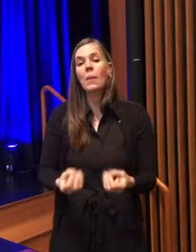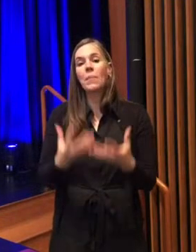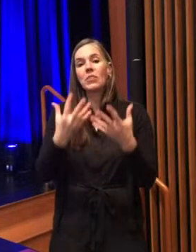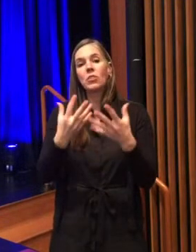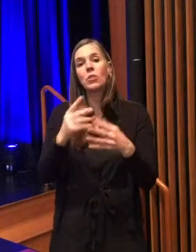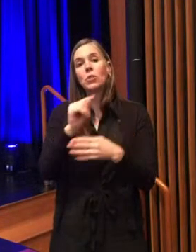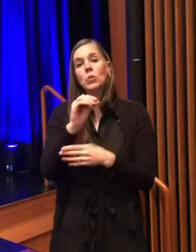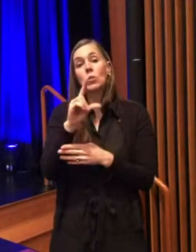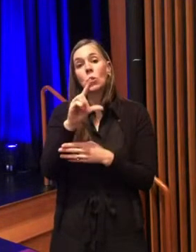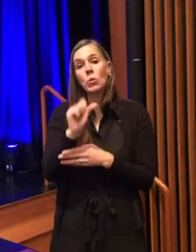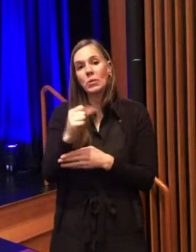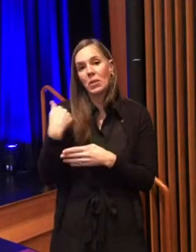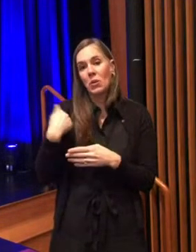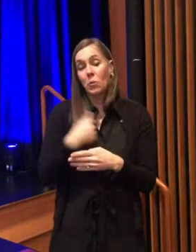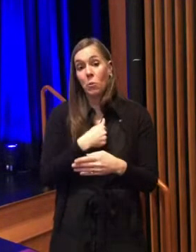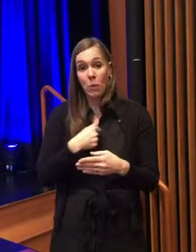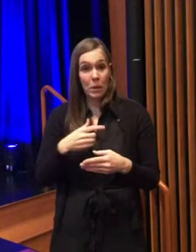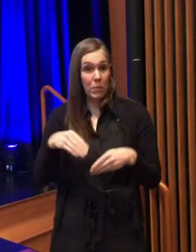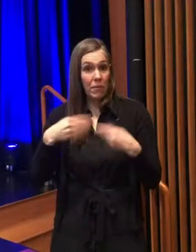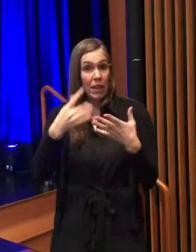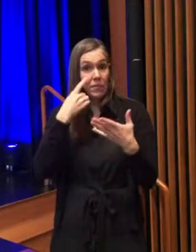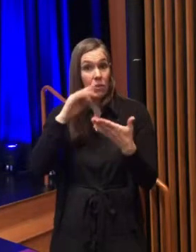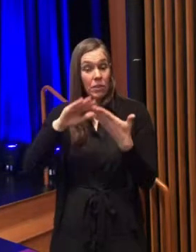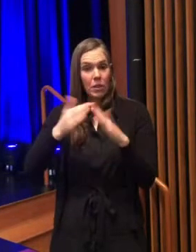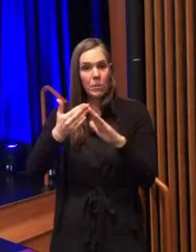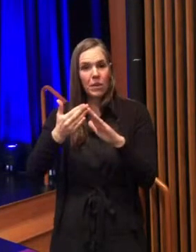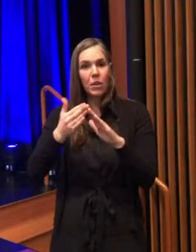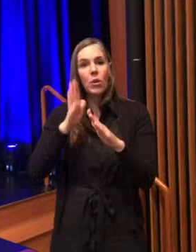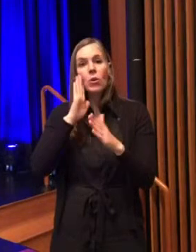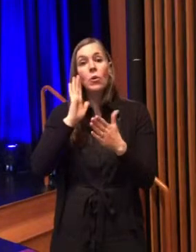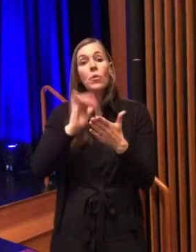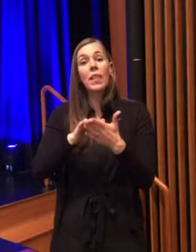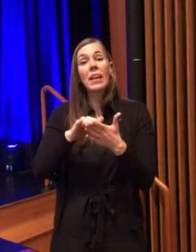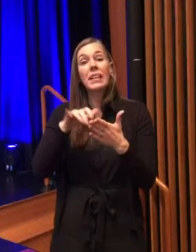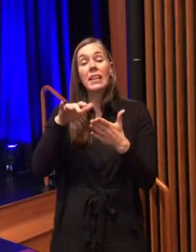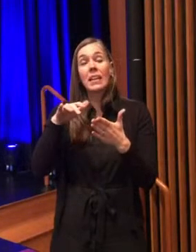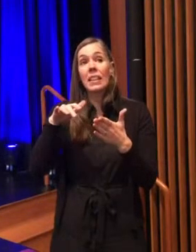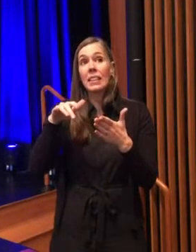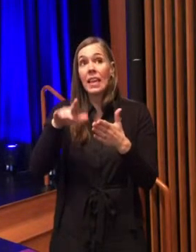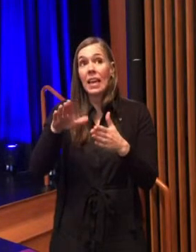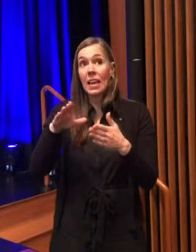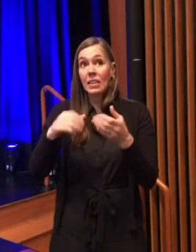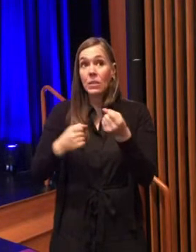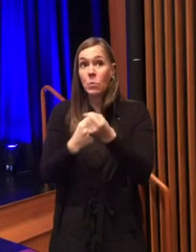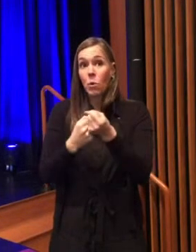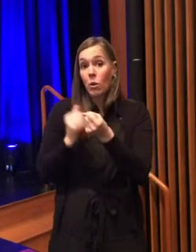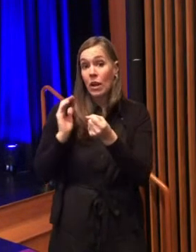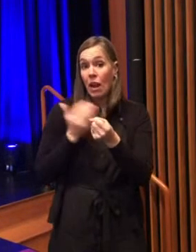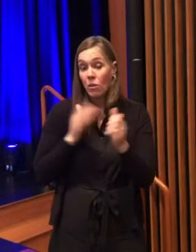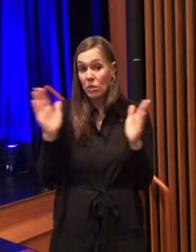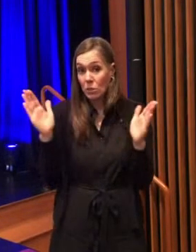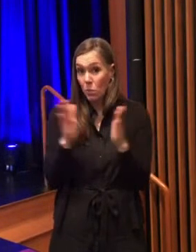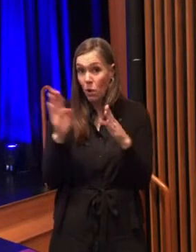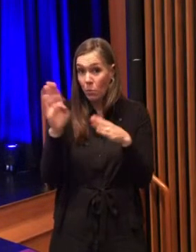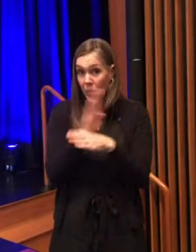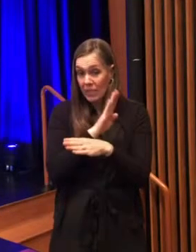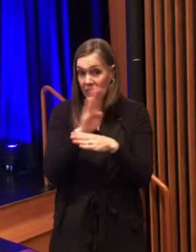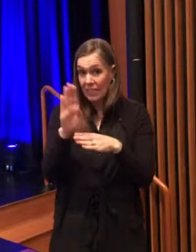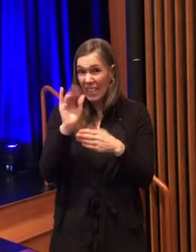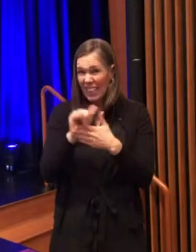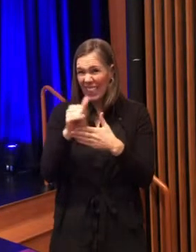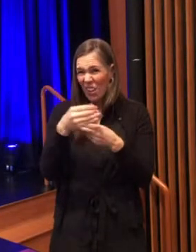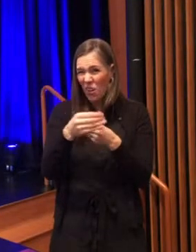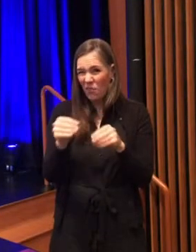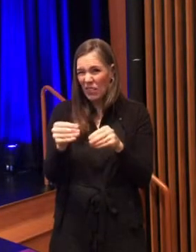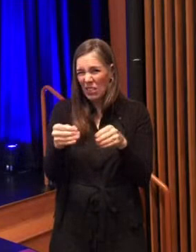our community but one thing that hasn't changed is its commitment to promoting our small businesses though it's currently closed